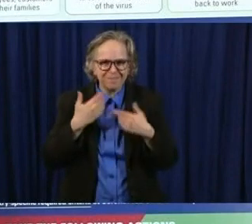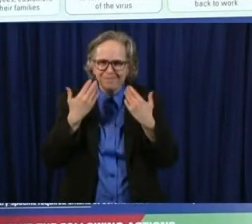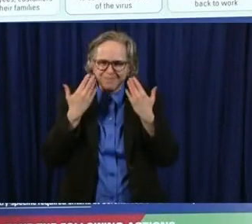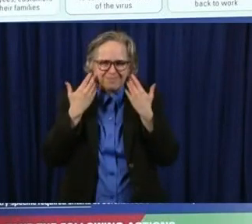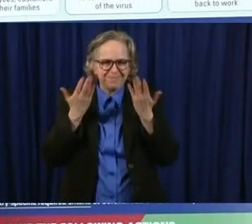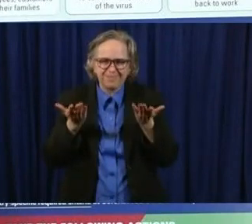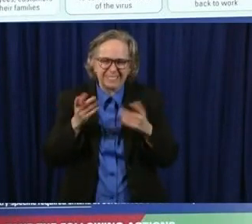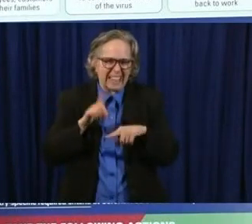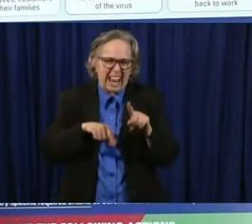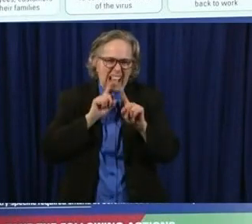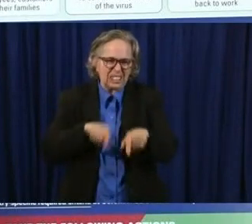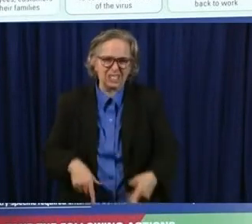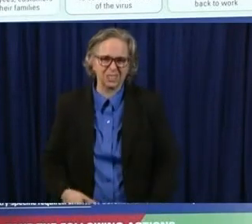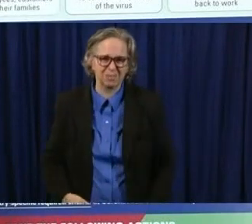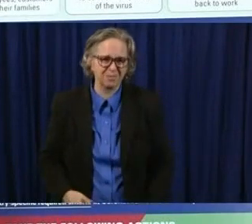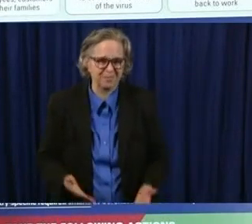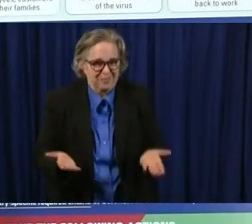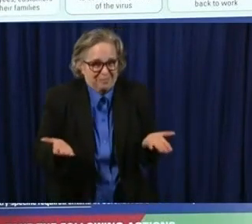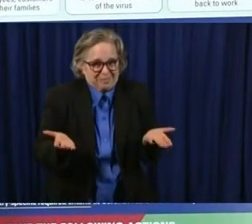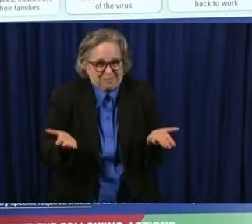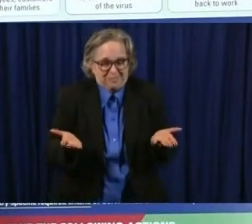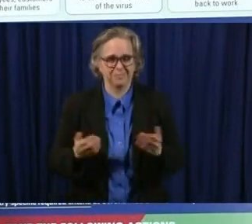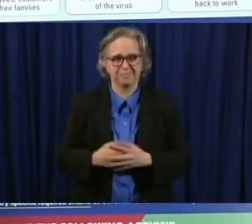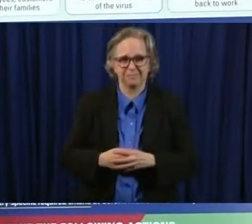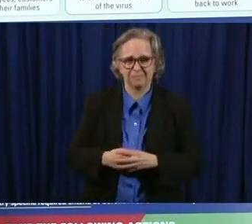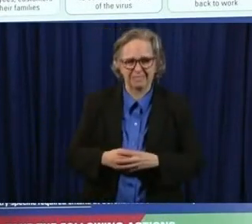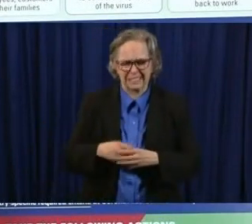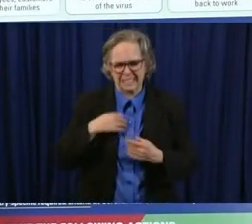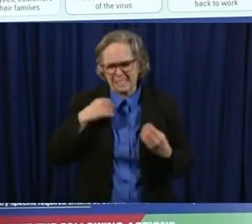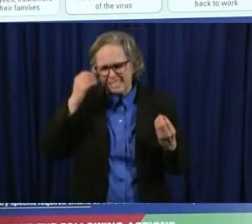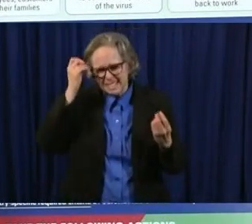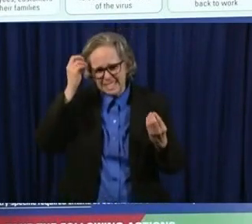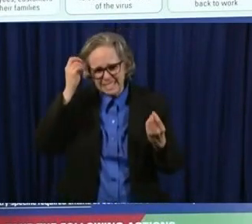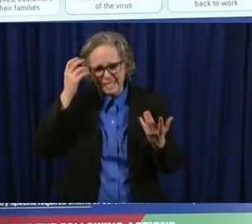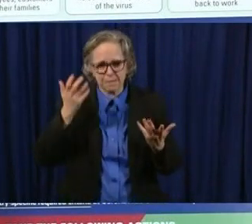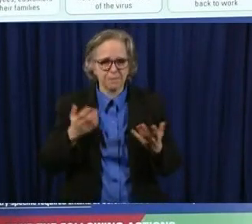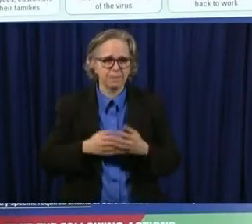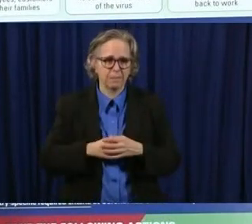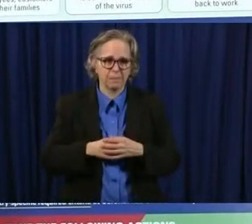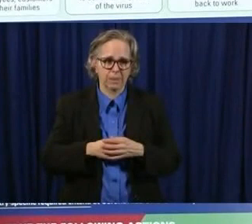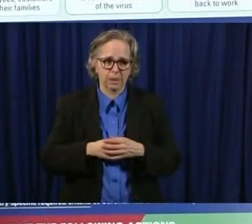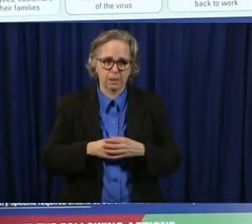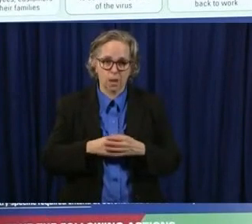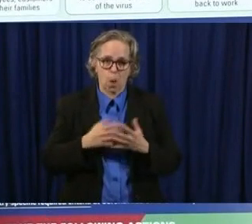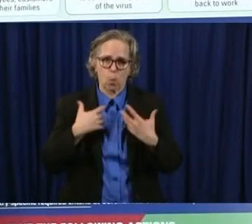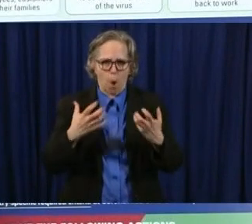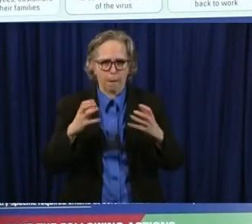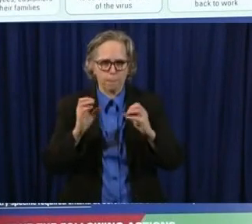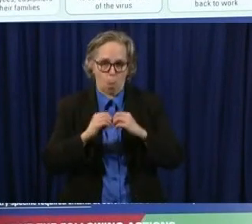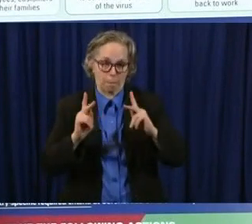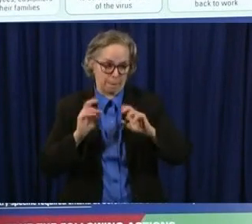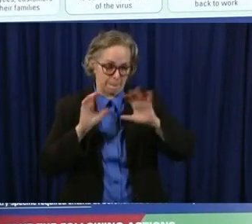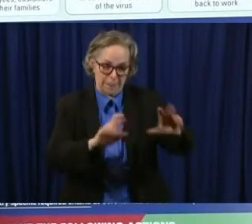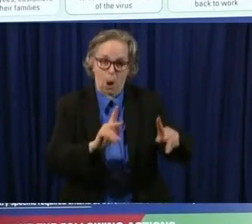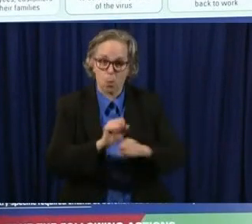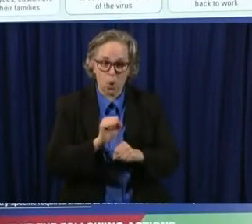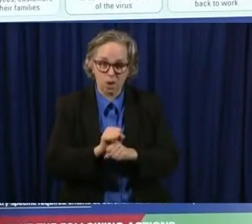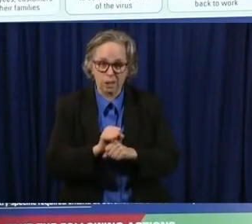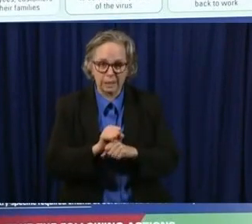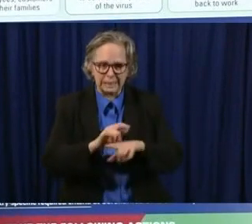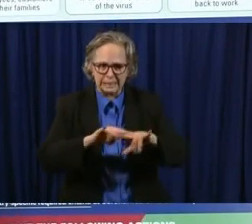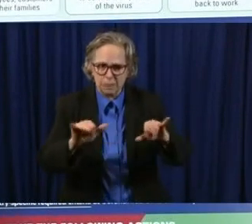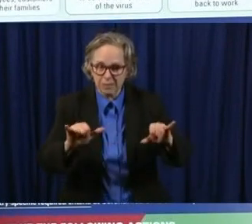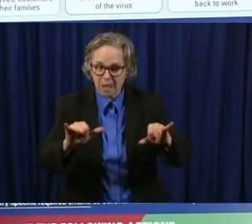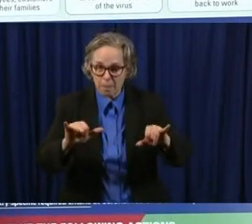come up with things where we could get more people back to work at the same time protecting those people i mean it's is a question of